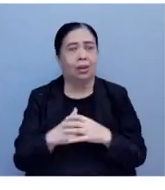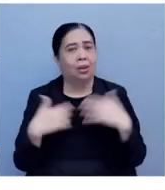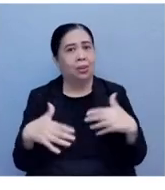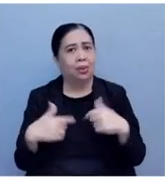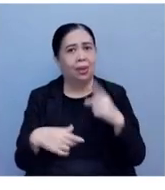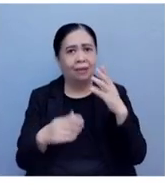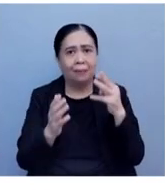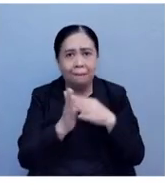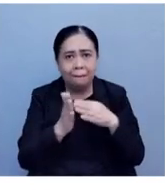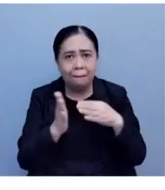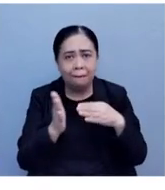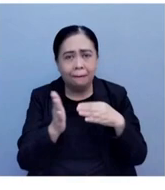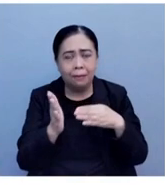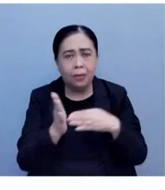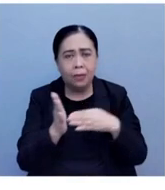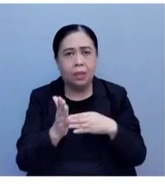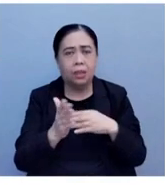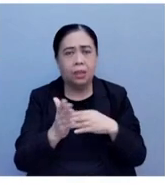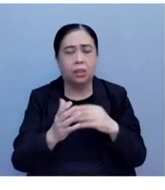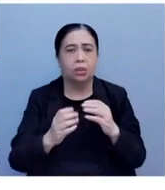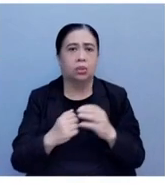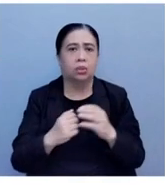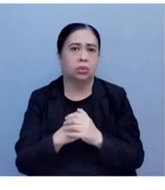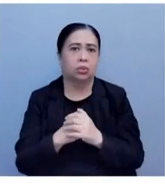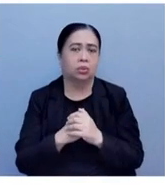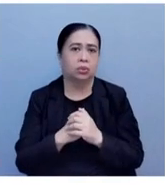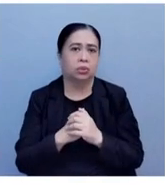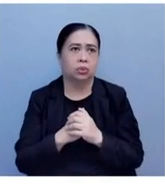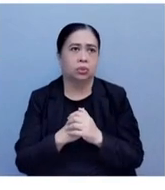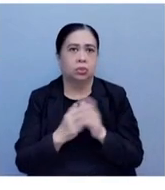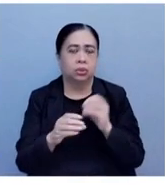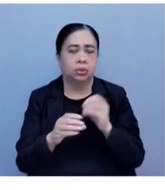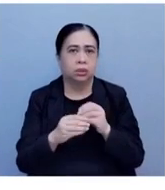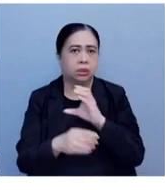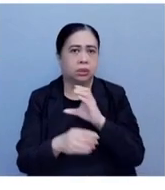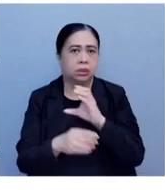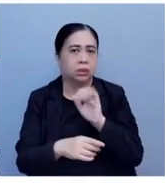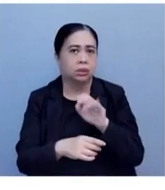in intelligence funds. They have to account for that.